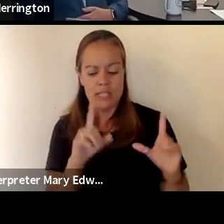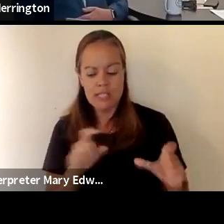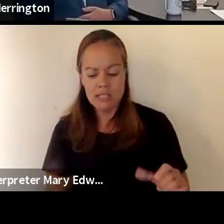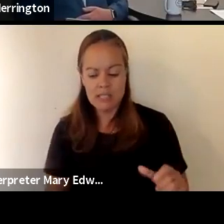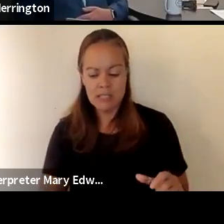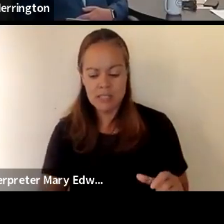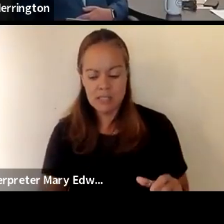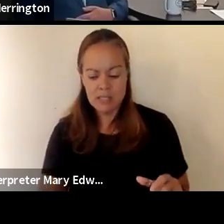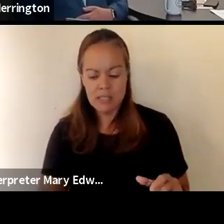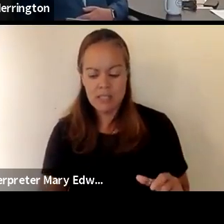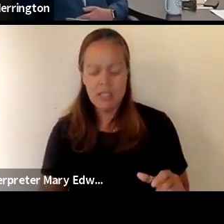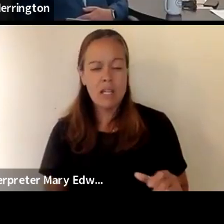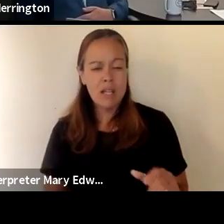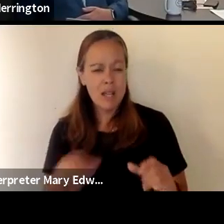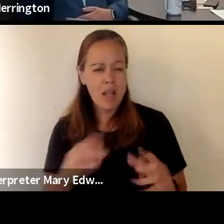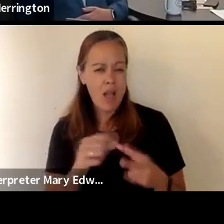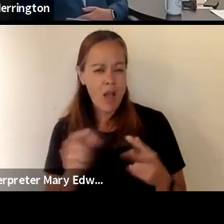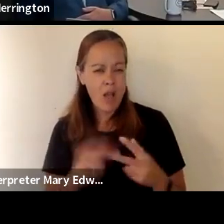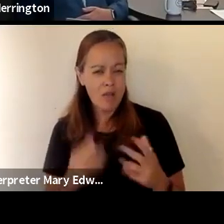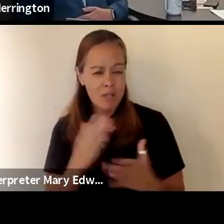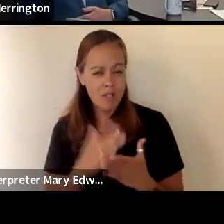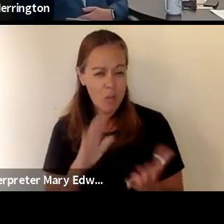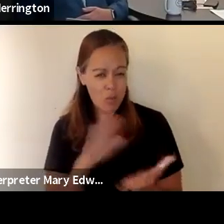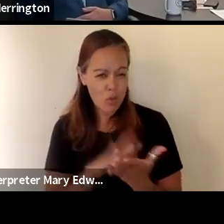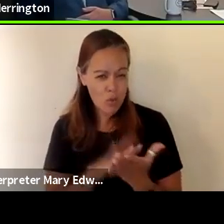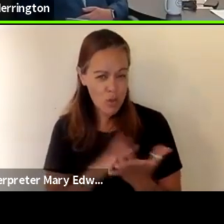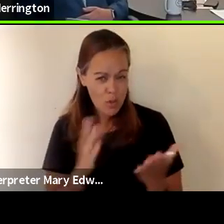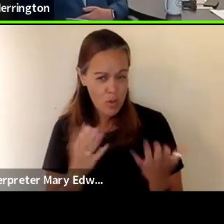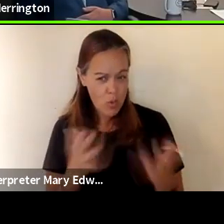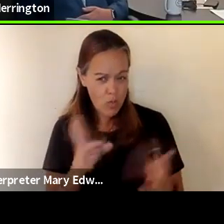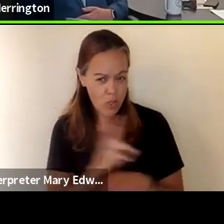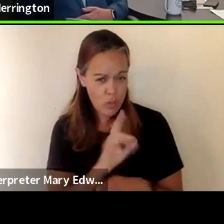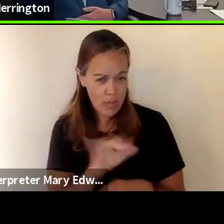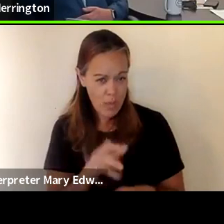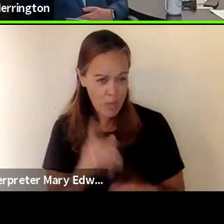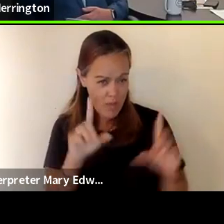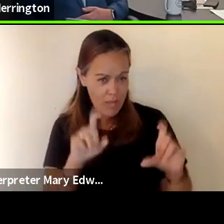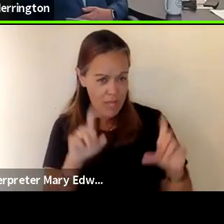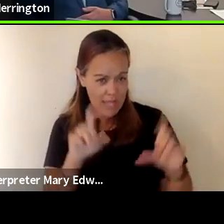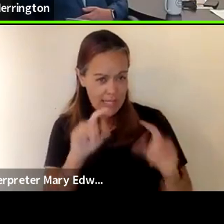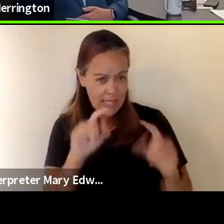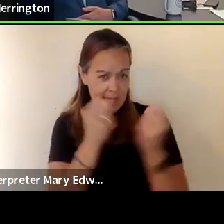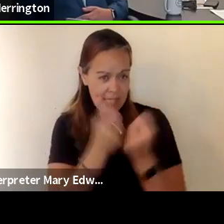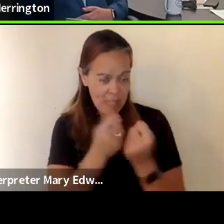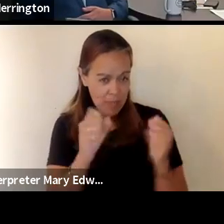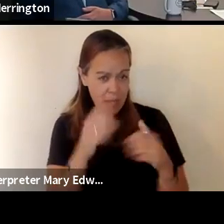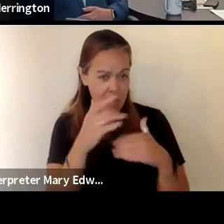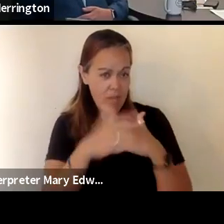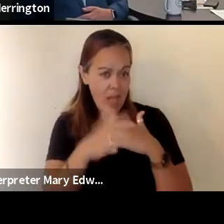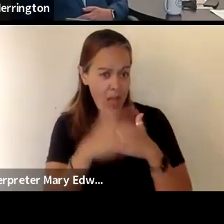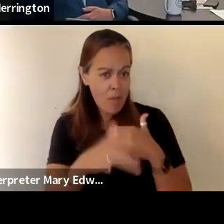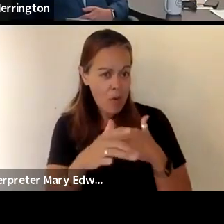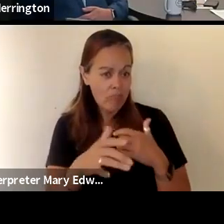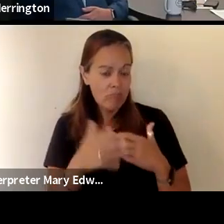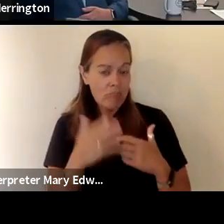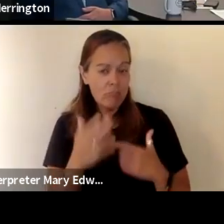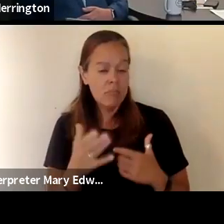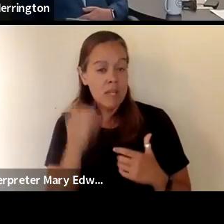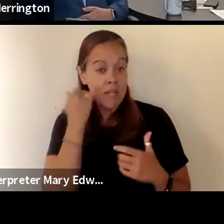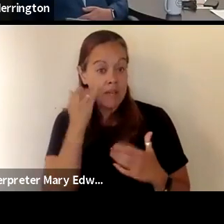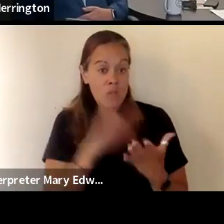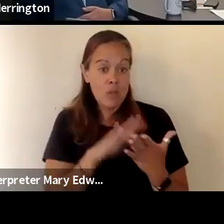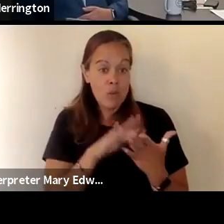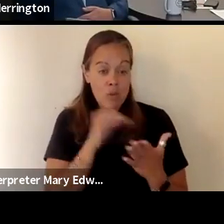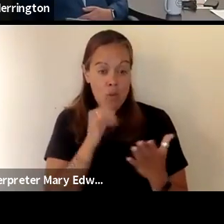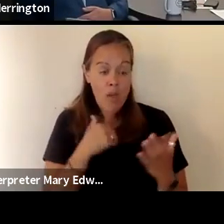so we are maybe some schools have already utilized this but we do have a testing team that can be available on site if the school doesn't